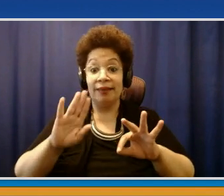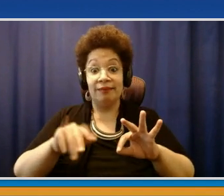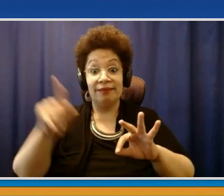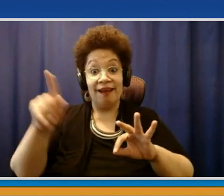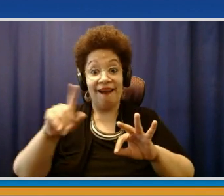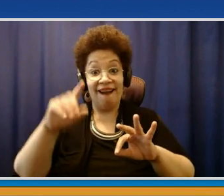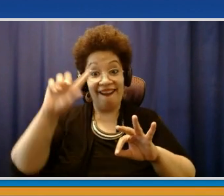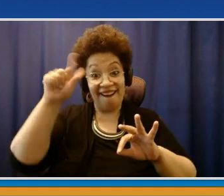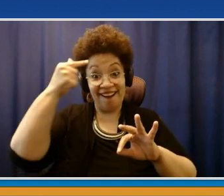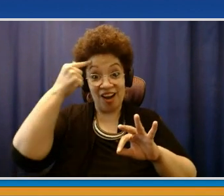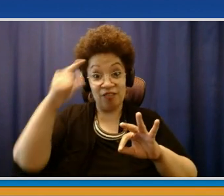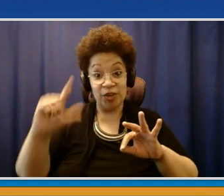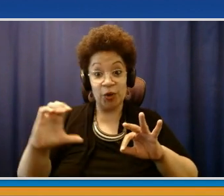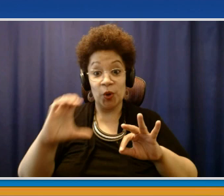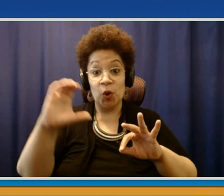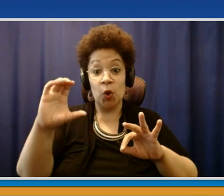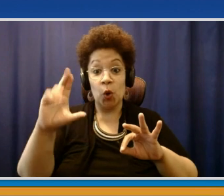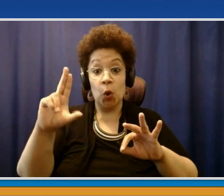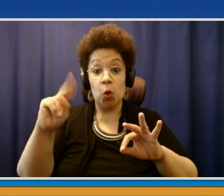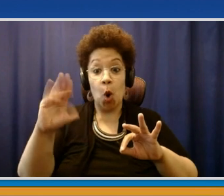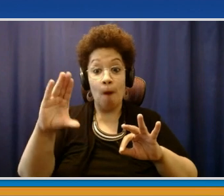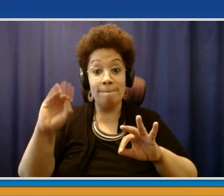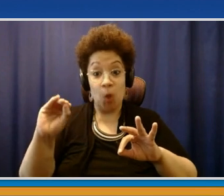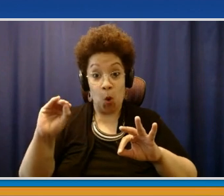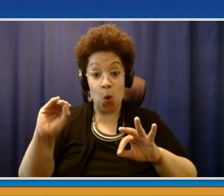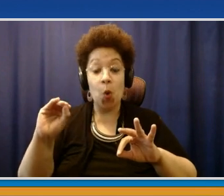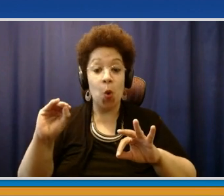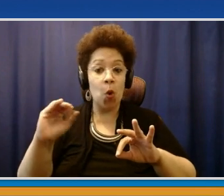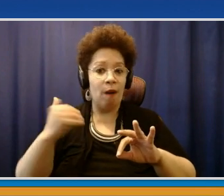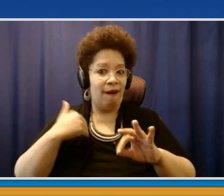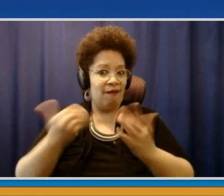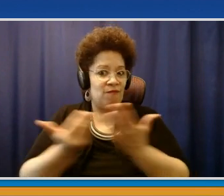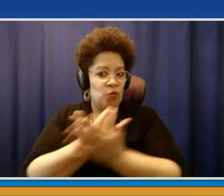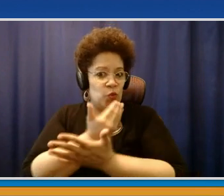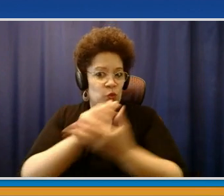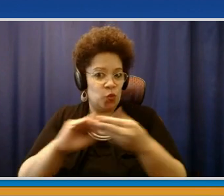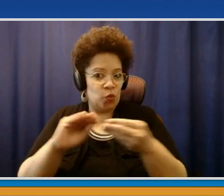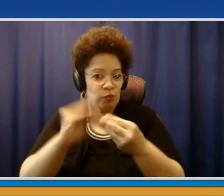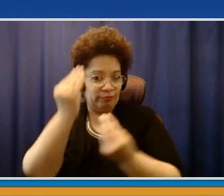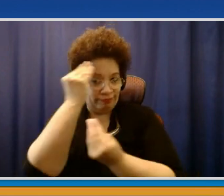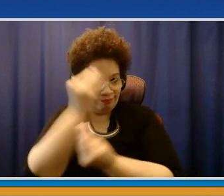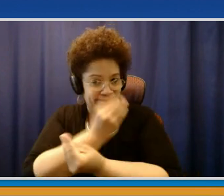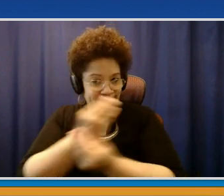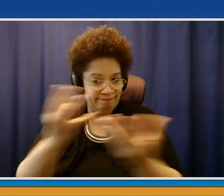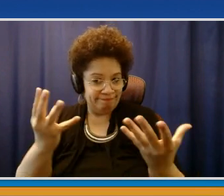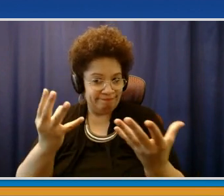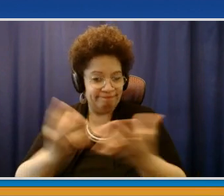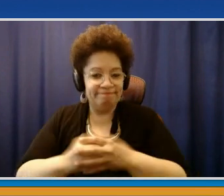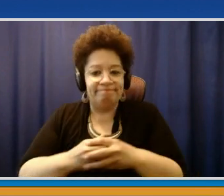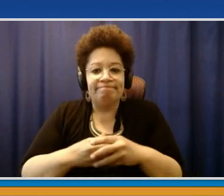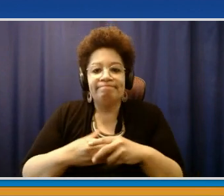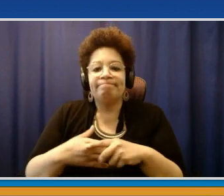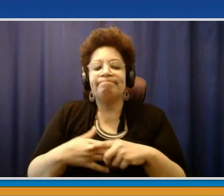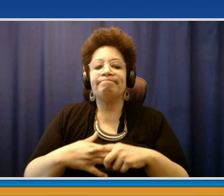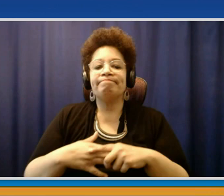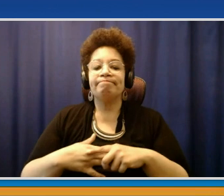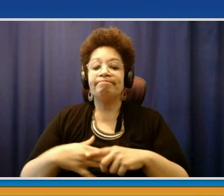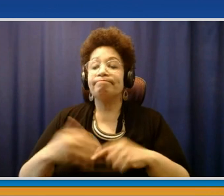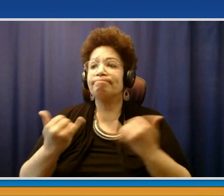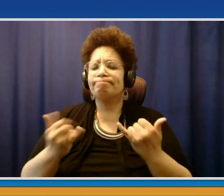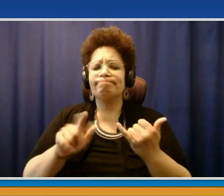about that in a second. But first, I'd like to bring up Town Supervisor Warren Lucas. Warren has served 12 years as Town Supervisor of North Salem,